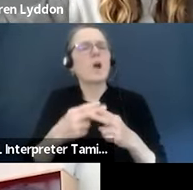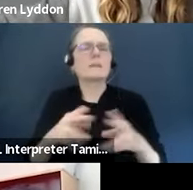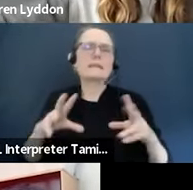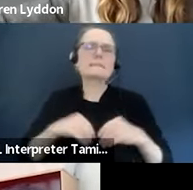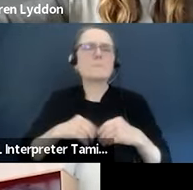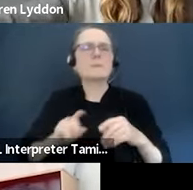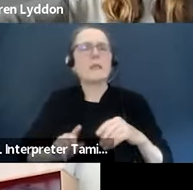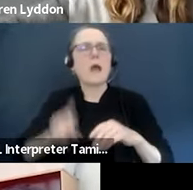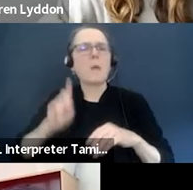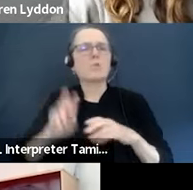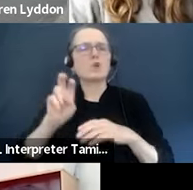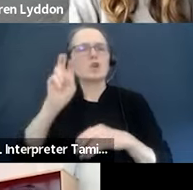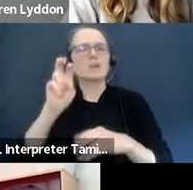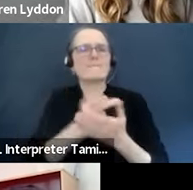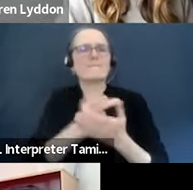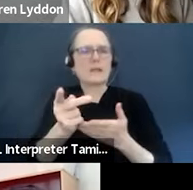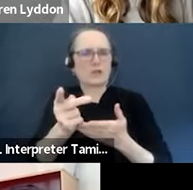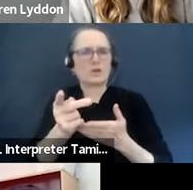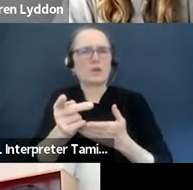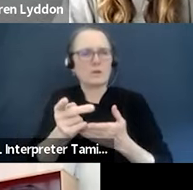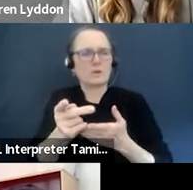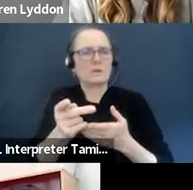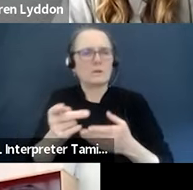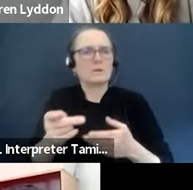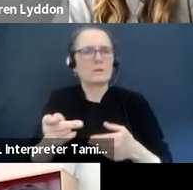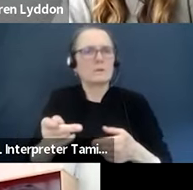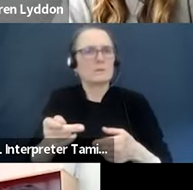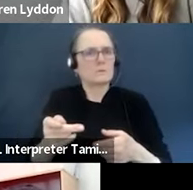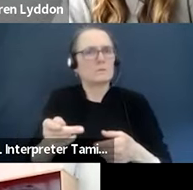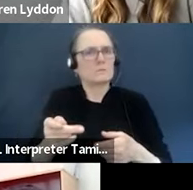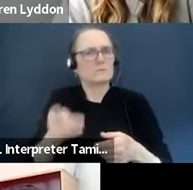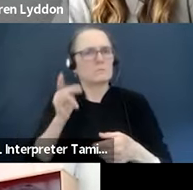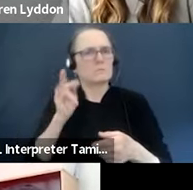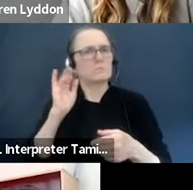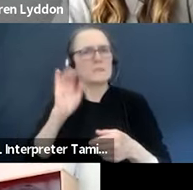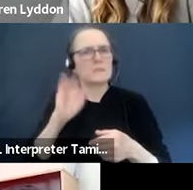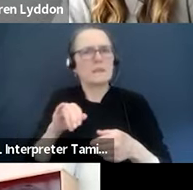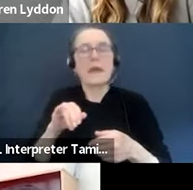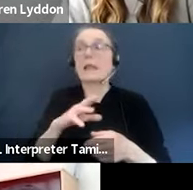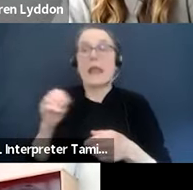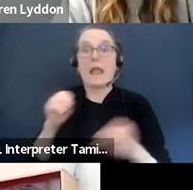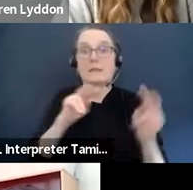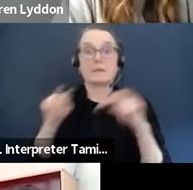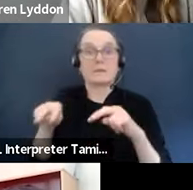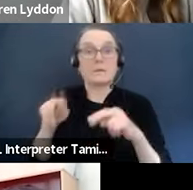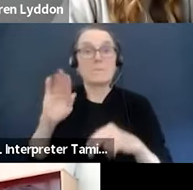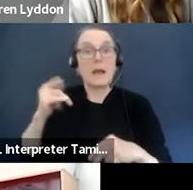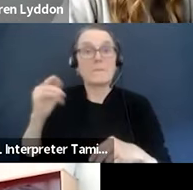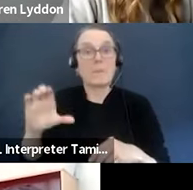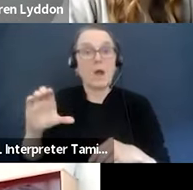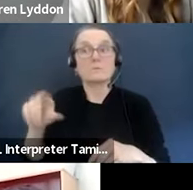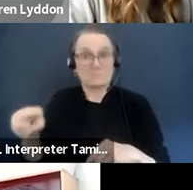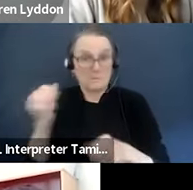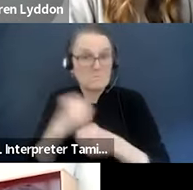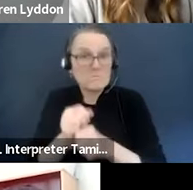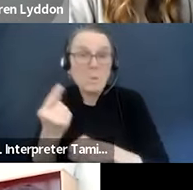that happens for BIPOC-led and marginalized communities, that any mistake that is made is an indication